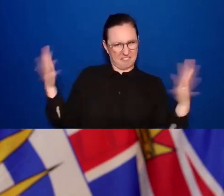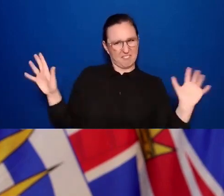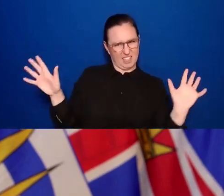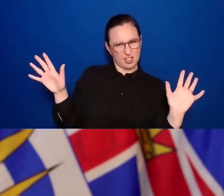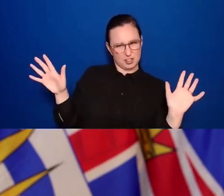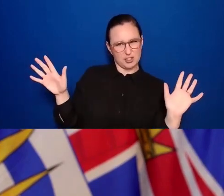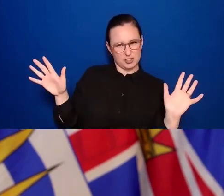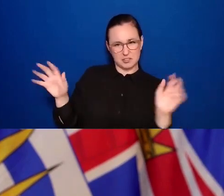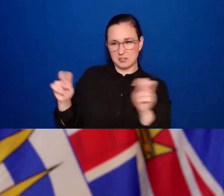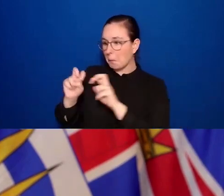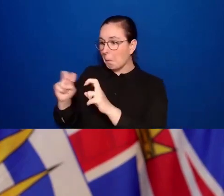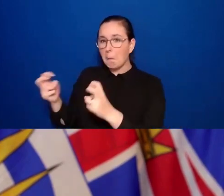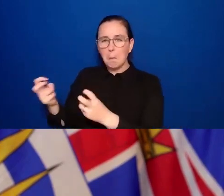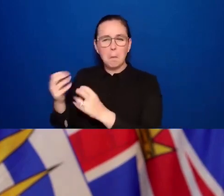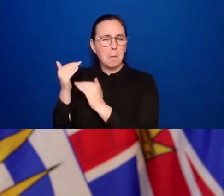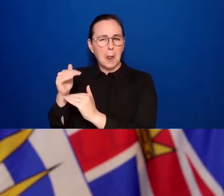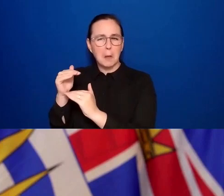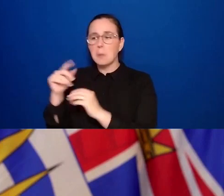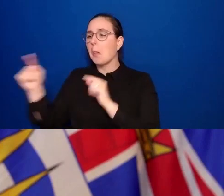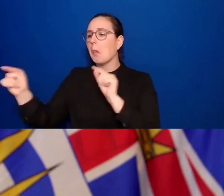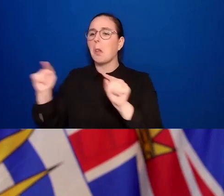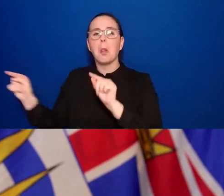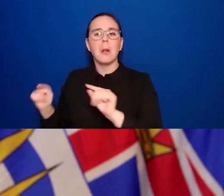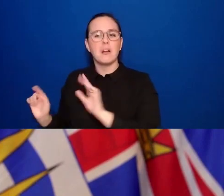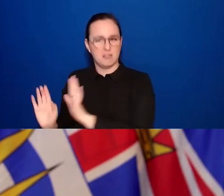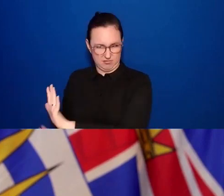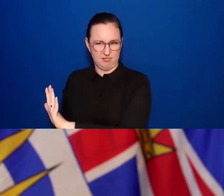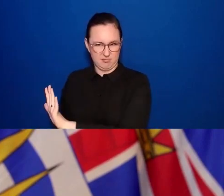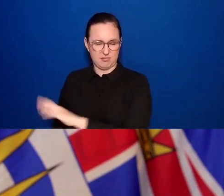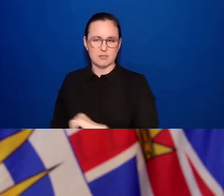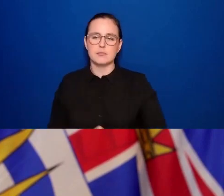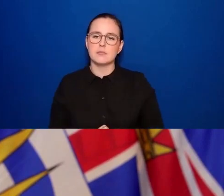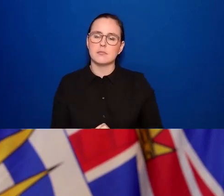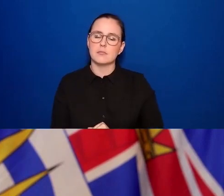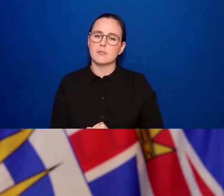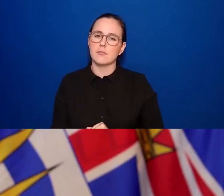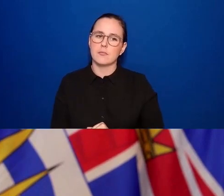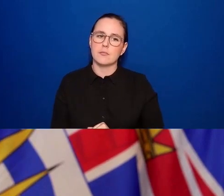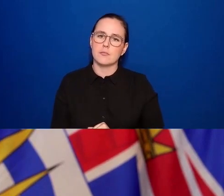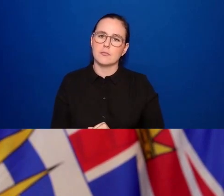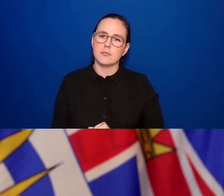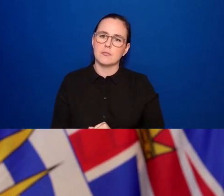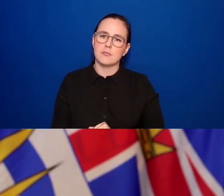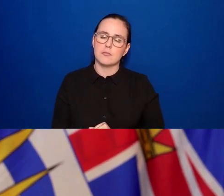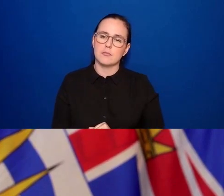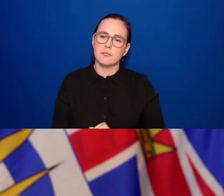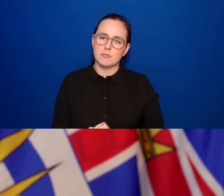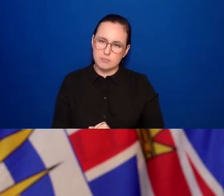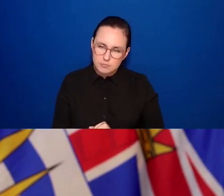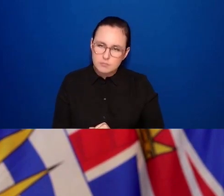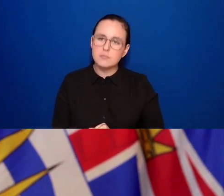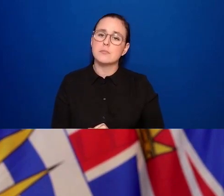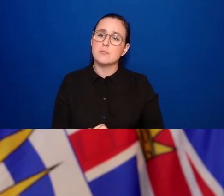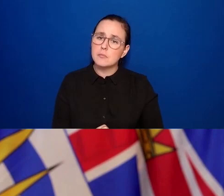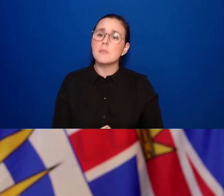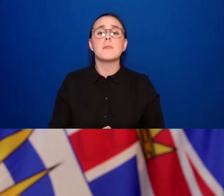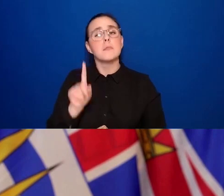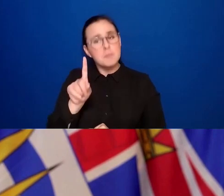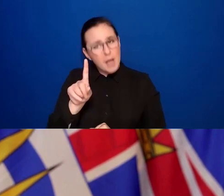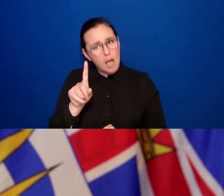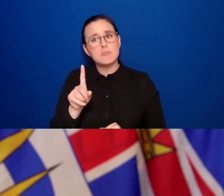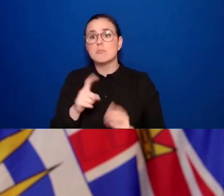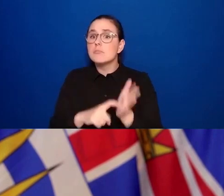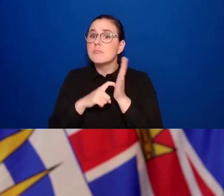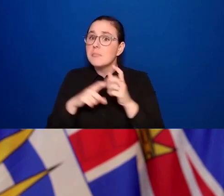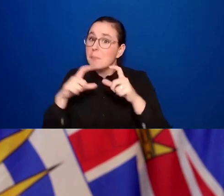spread out. But that doesn't mean we've given up all of the other things that are still in place. So there are still seedy